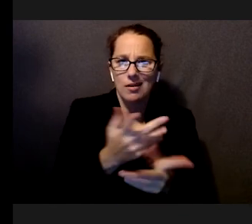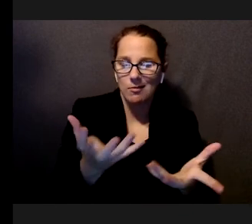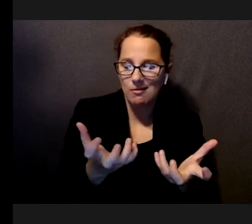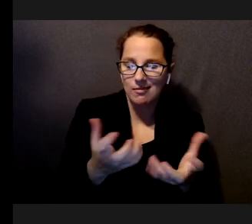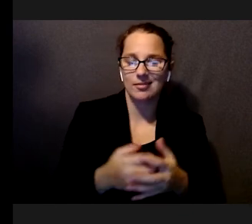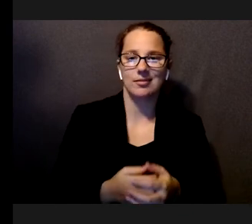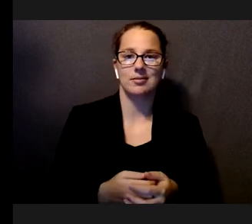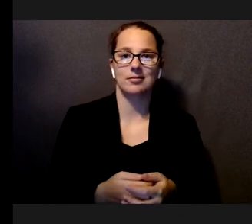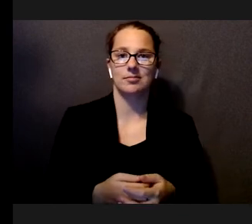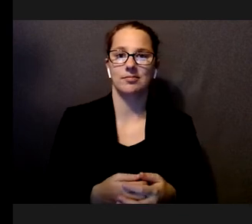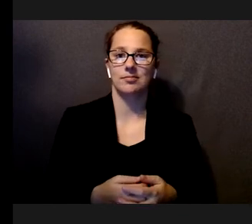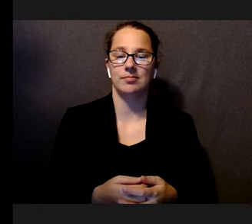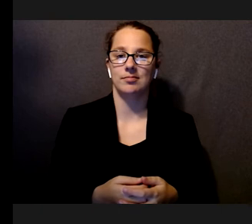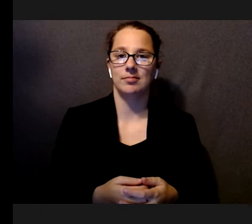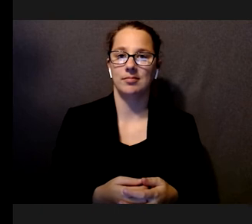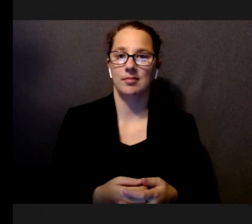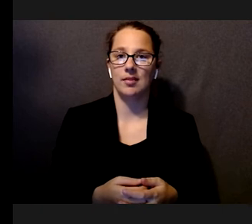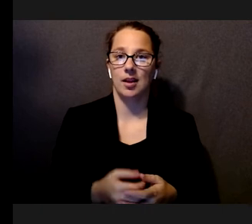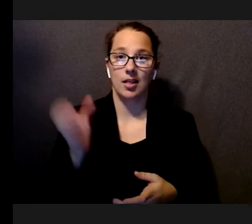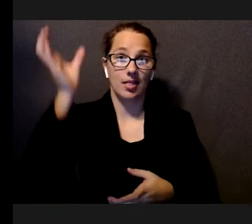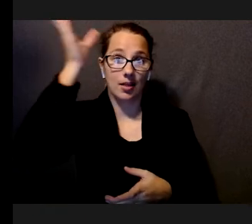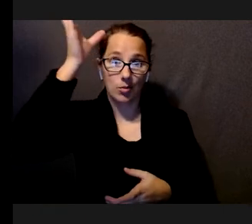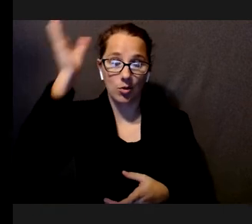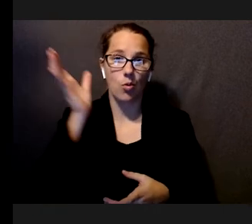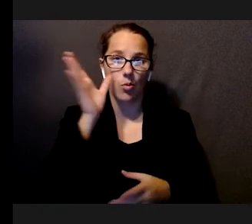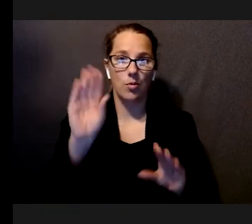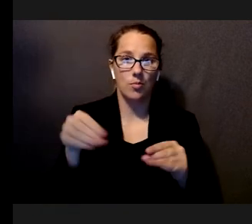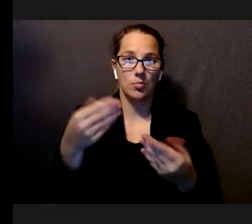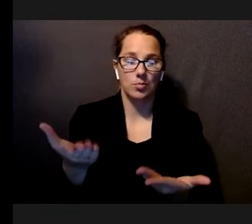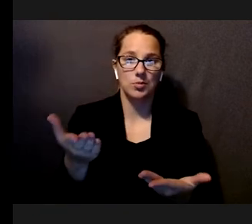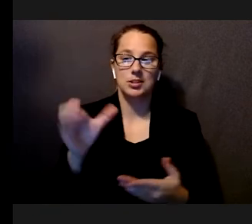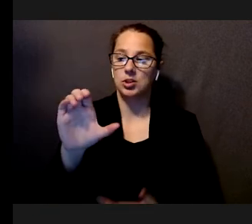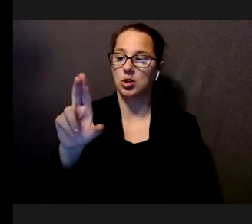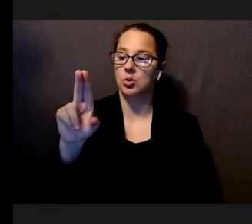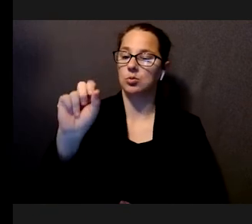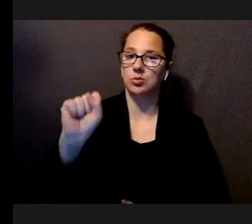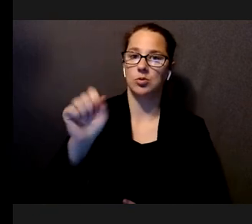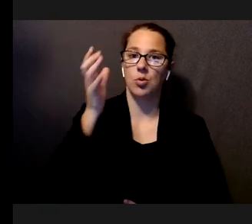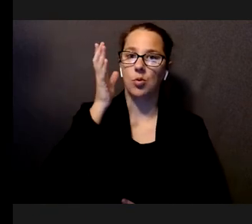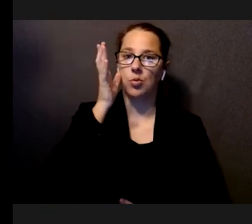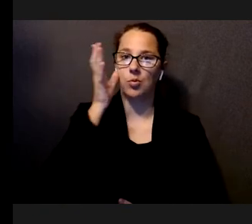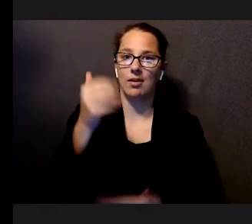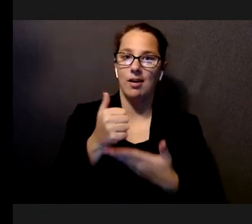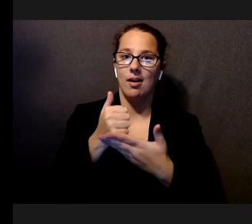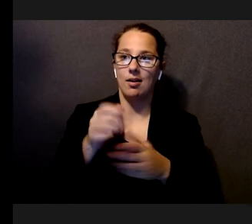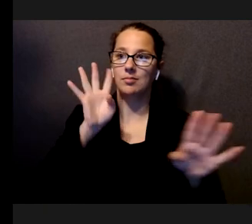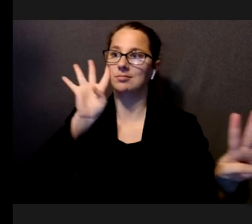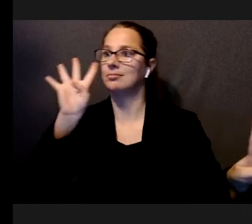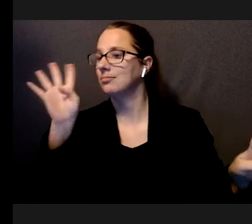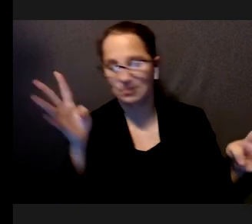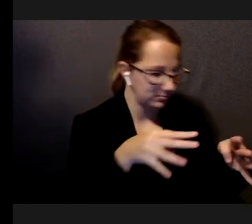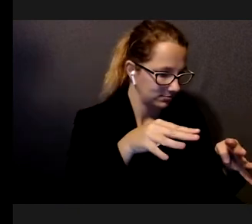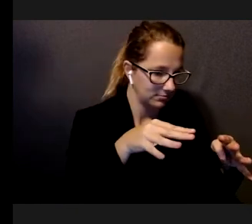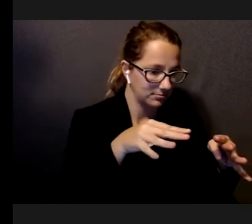and then it presents visual cues to direct the user's attention to the target. So, in other words,